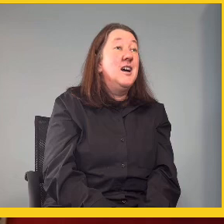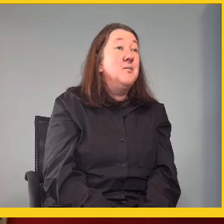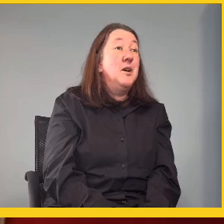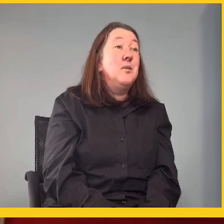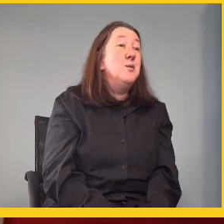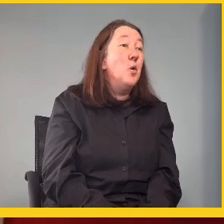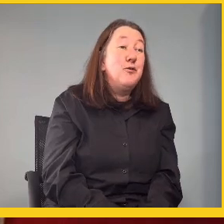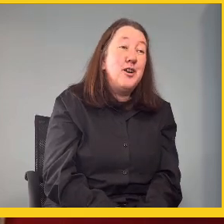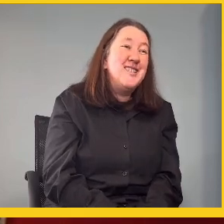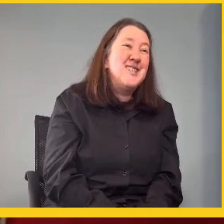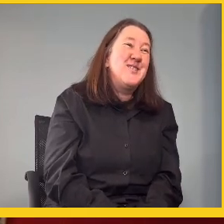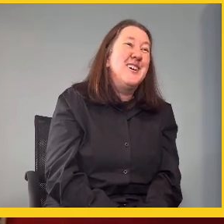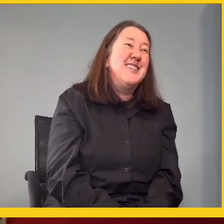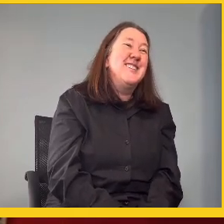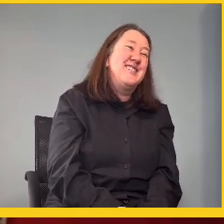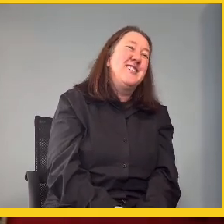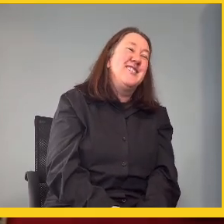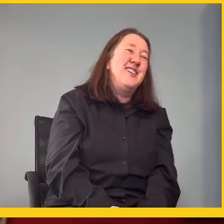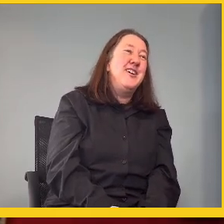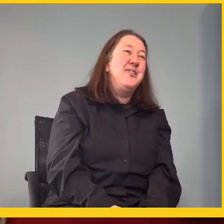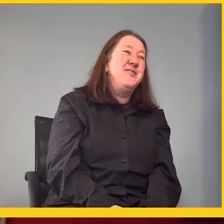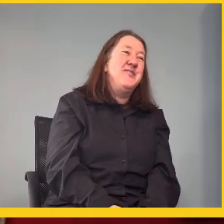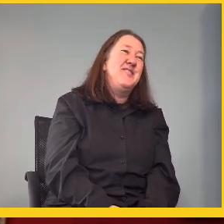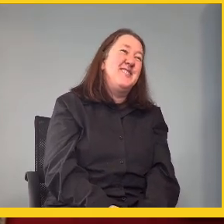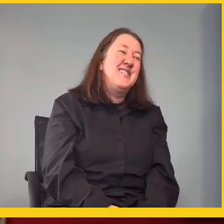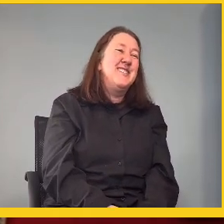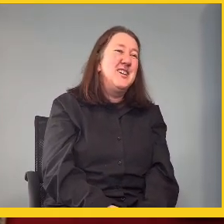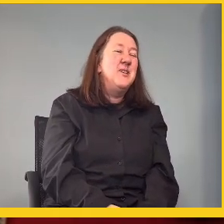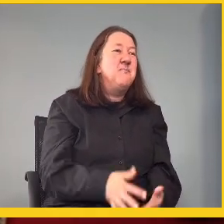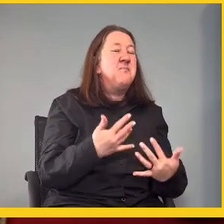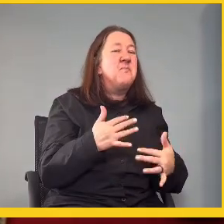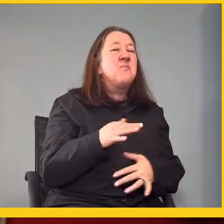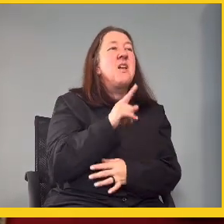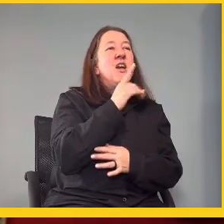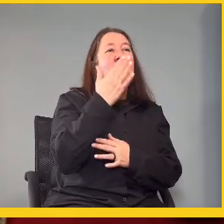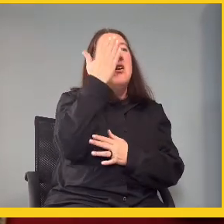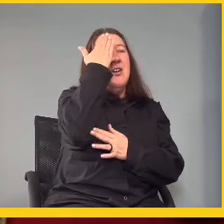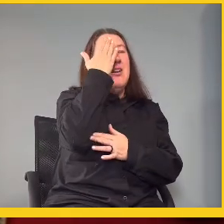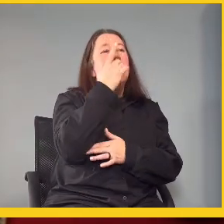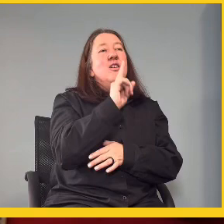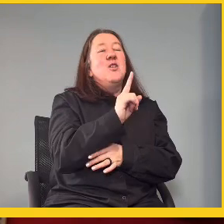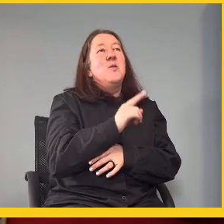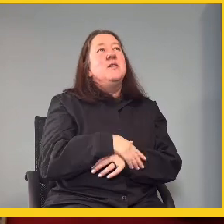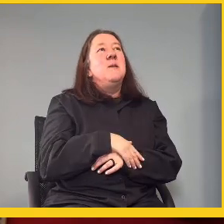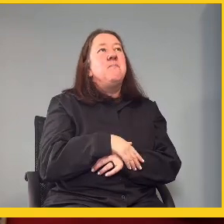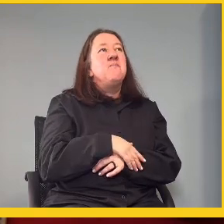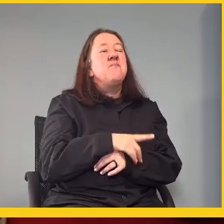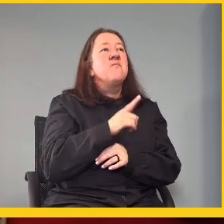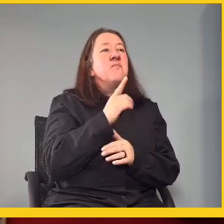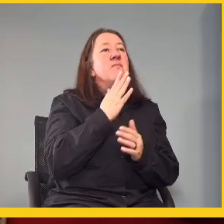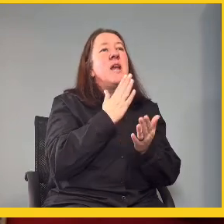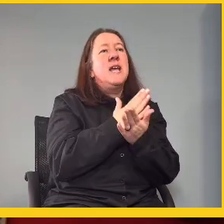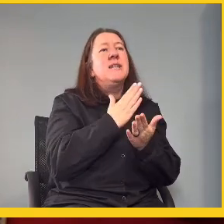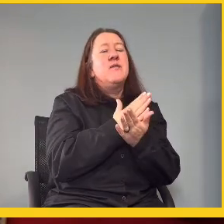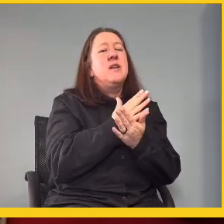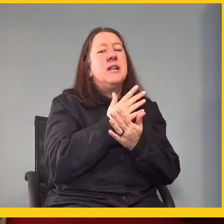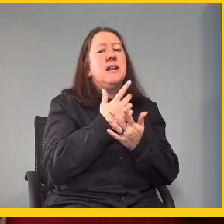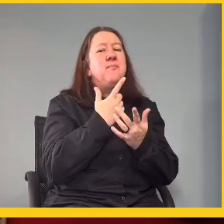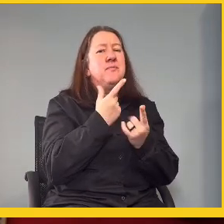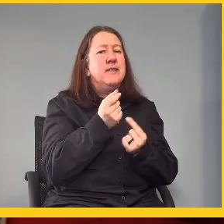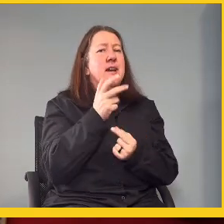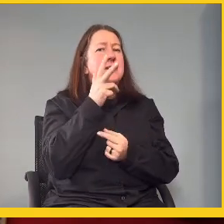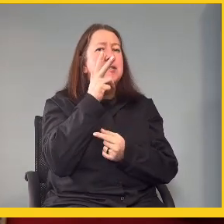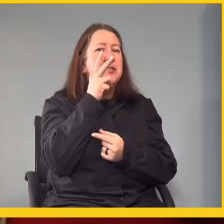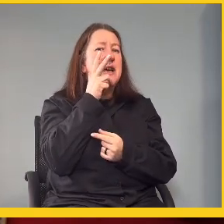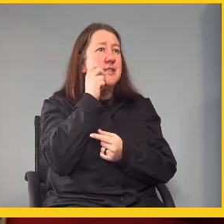that time, I made more friends as well. So, yeah. You know, it, it definitely does sound, you know, it's